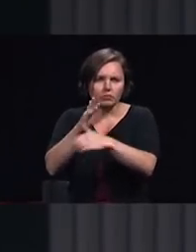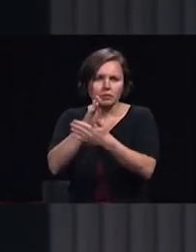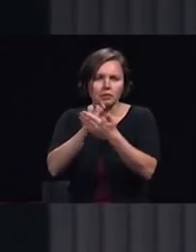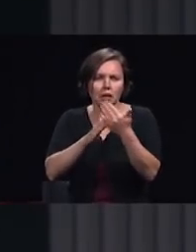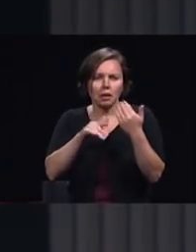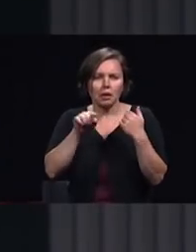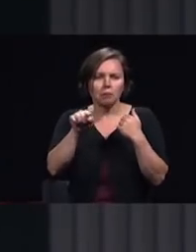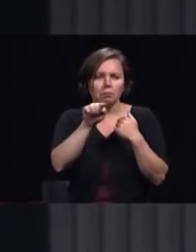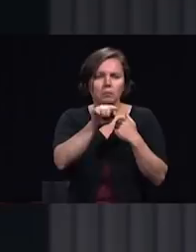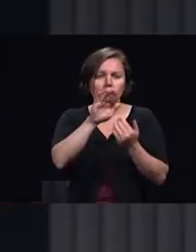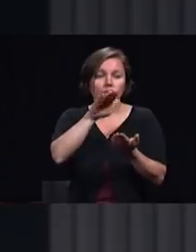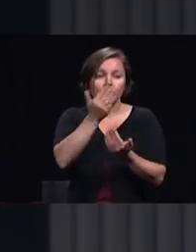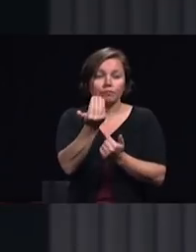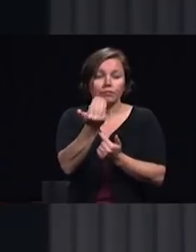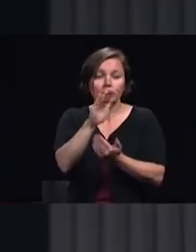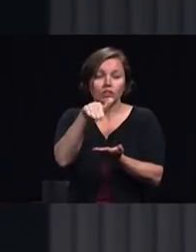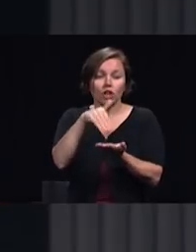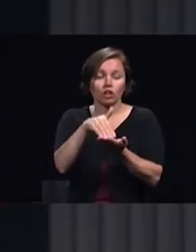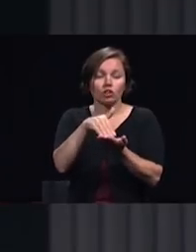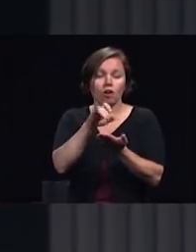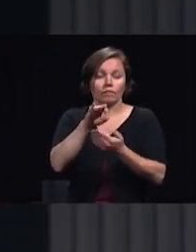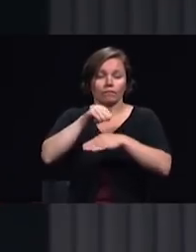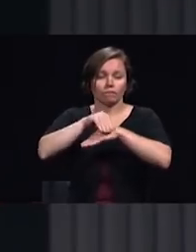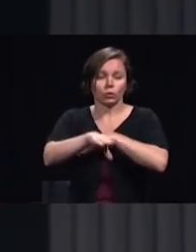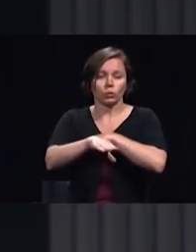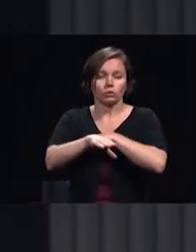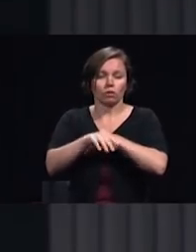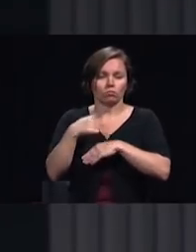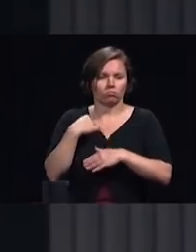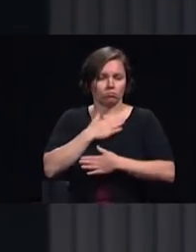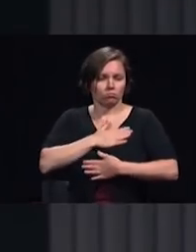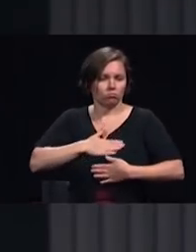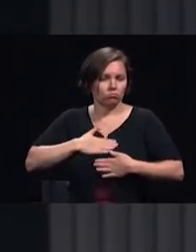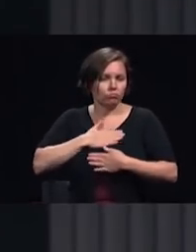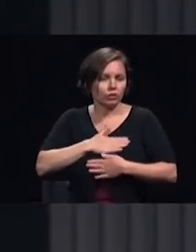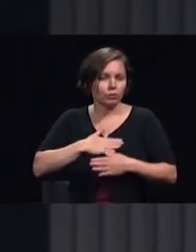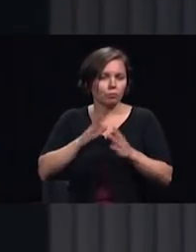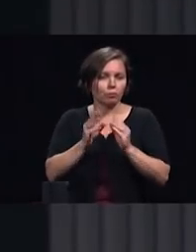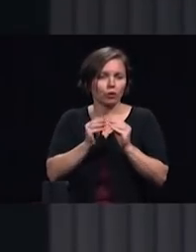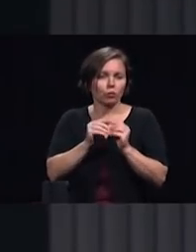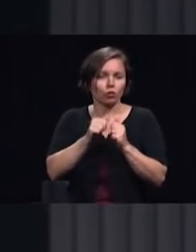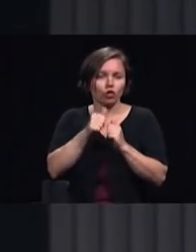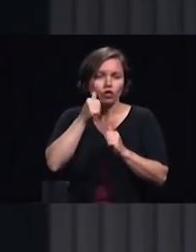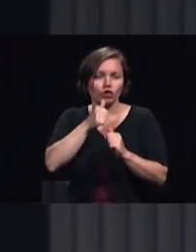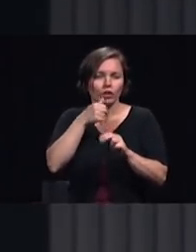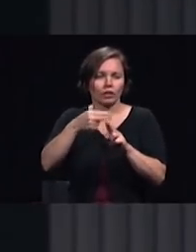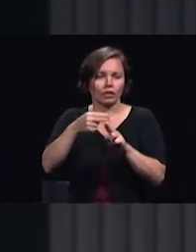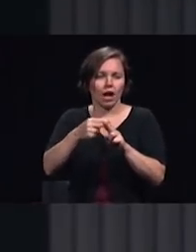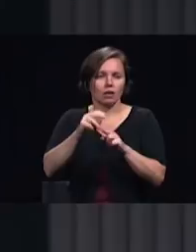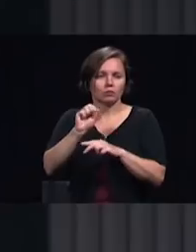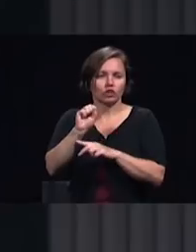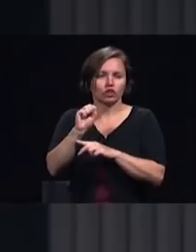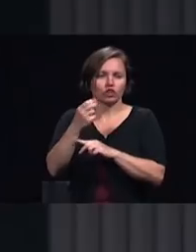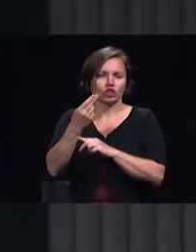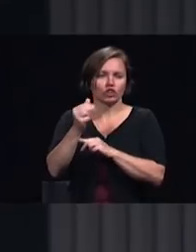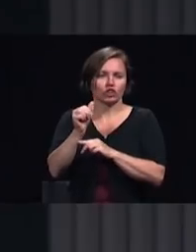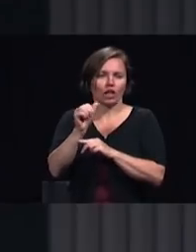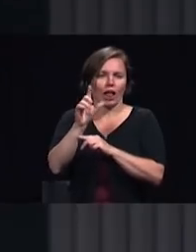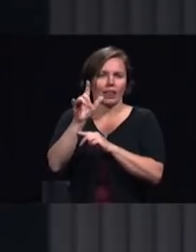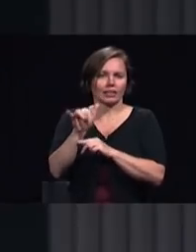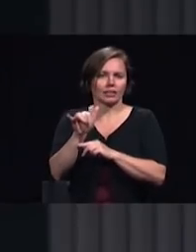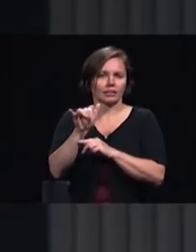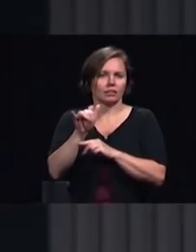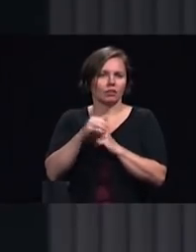in that country had the privilege of meeting this young woman Michele and tears came to my eyes as I saw